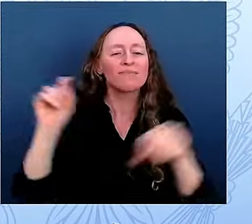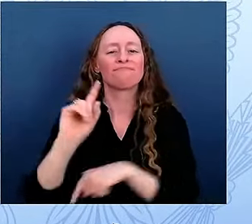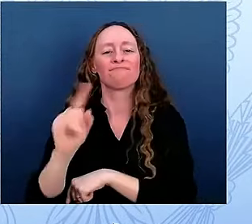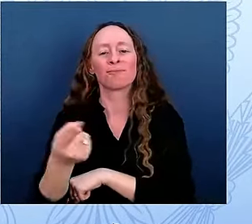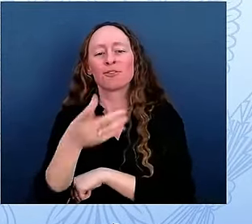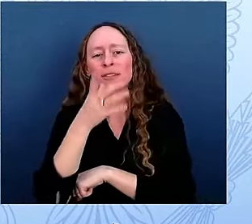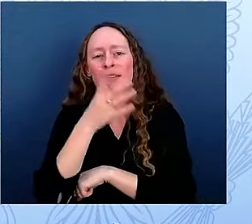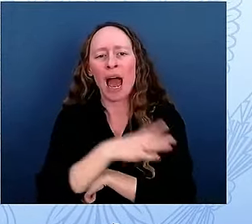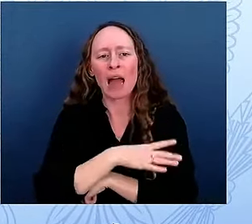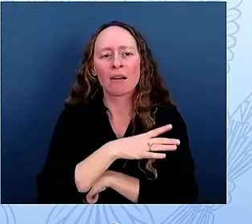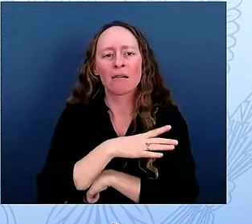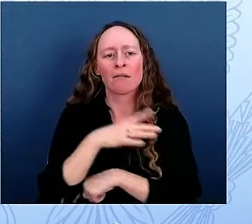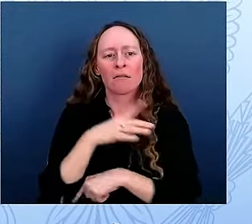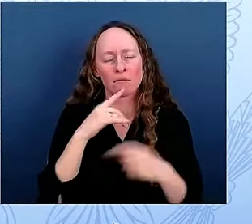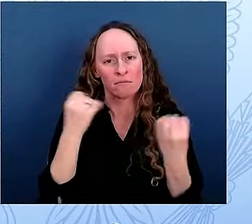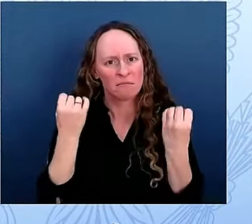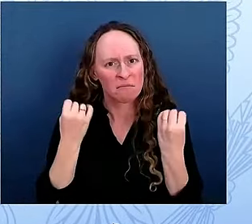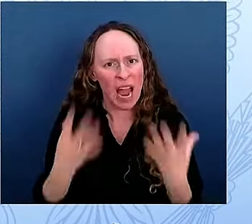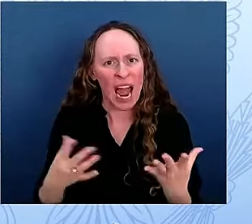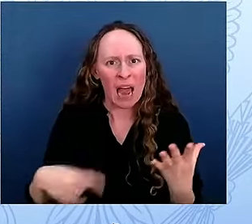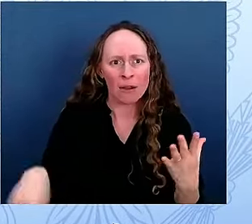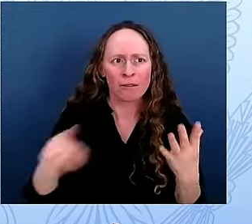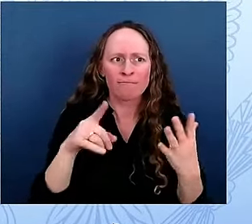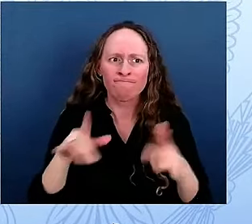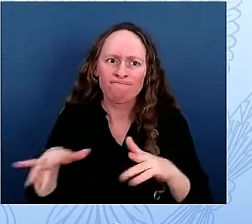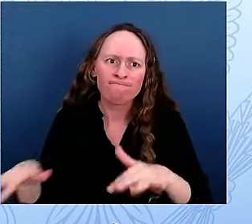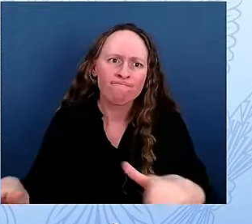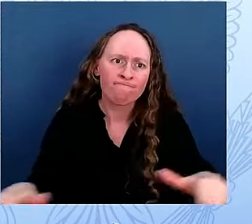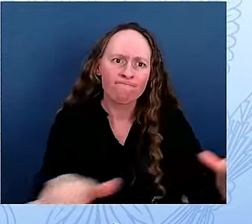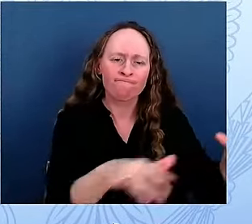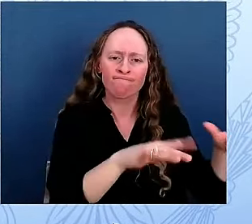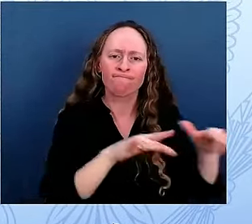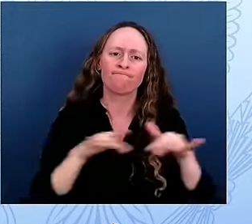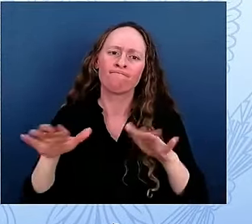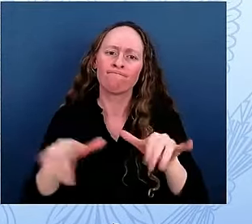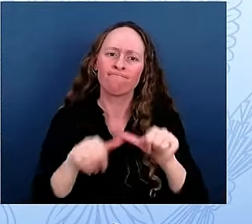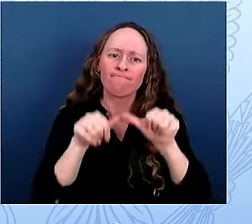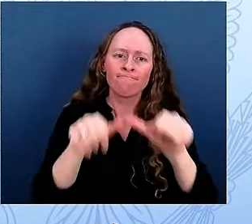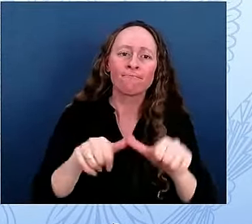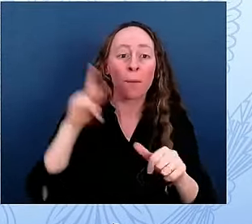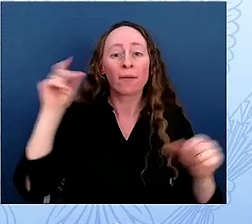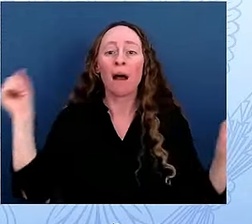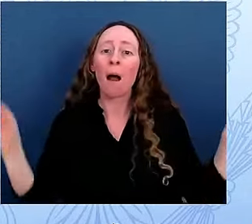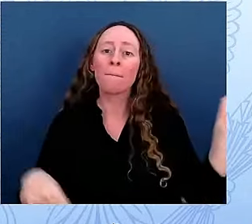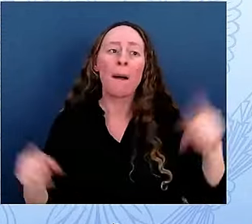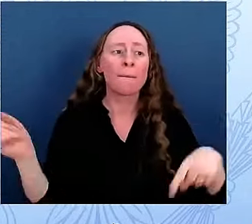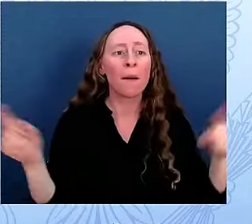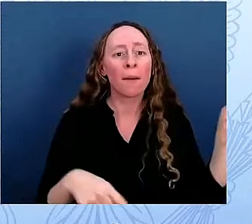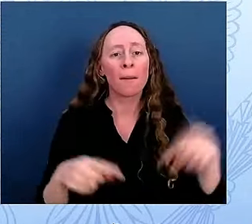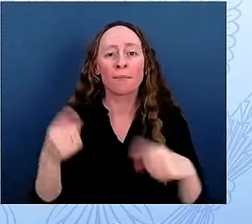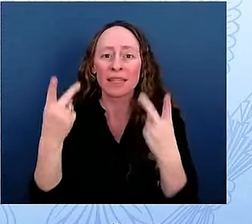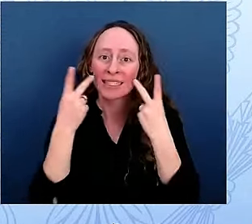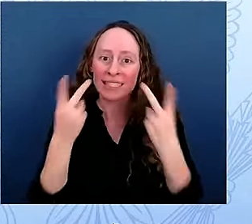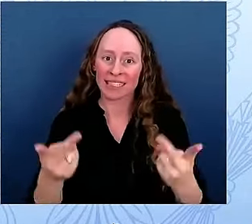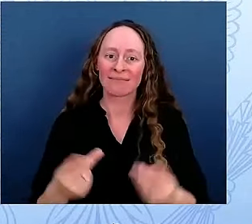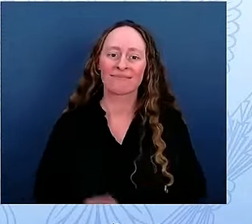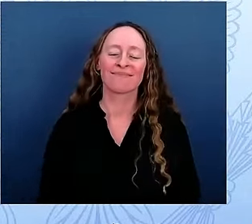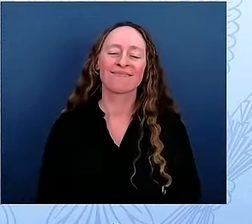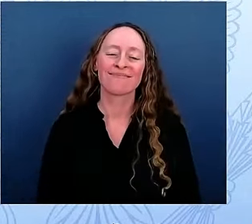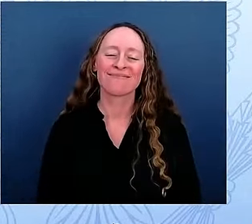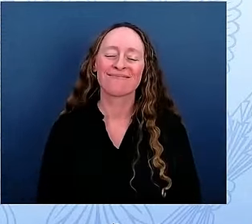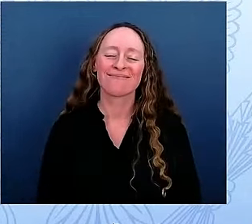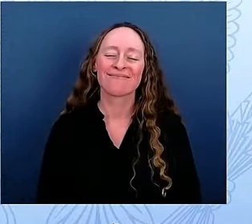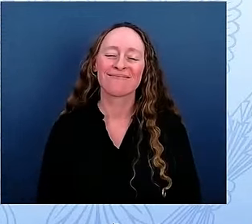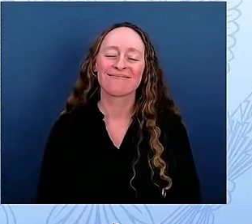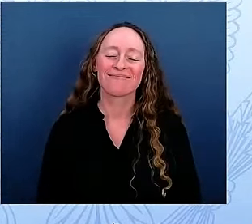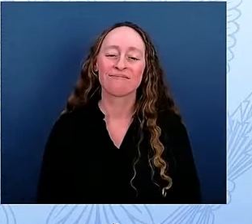the opportunity to visit. You know, White House history is not always easy. There are true